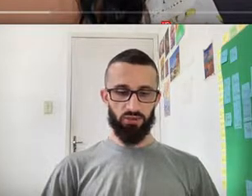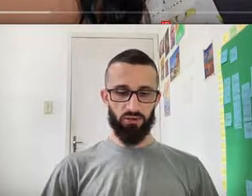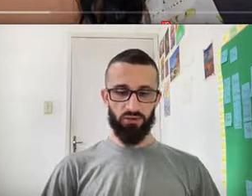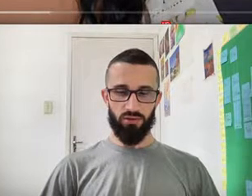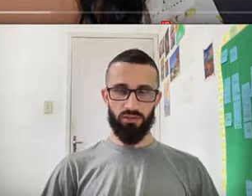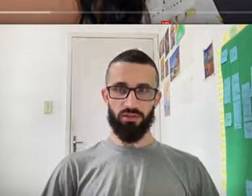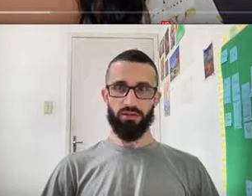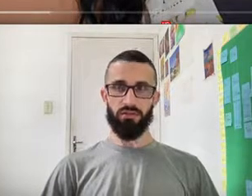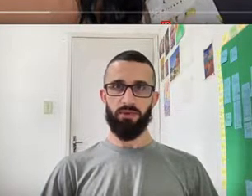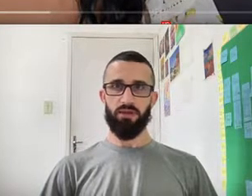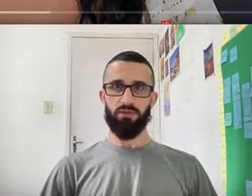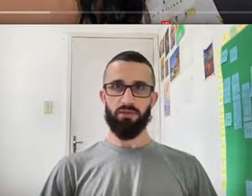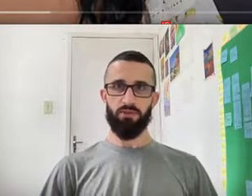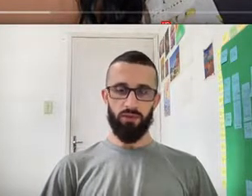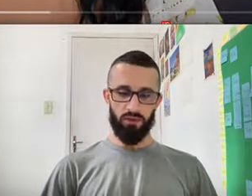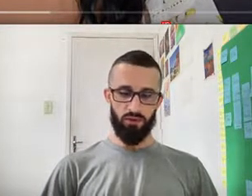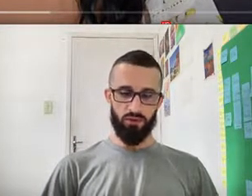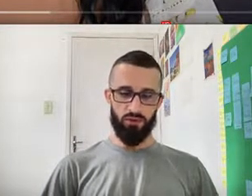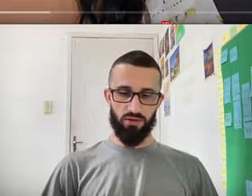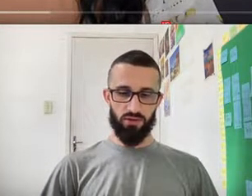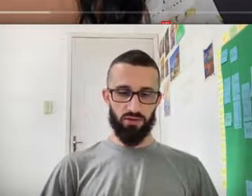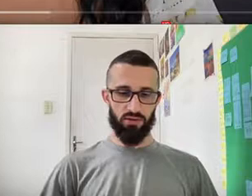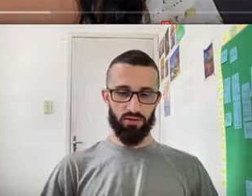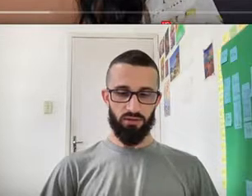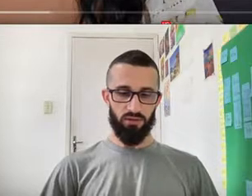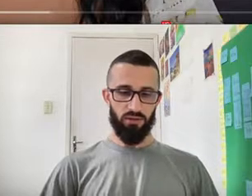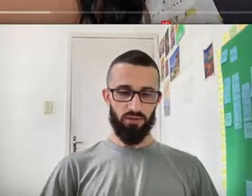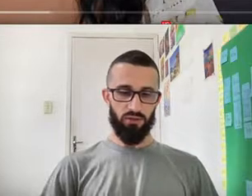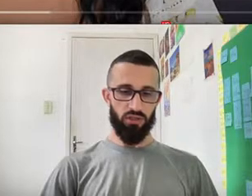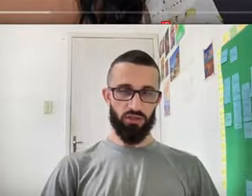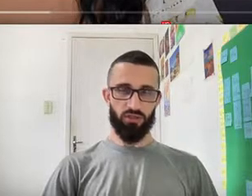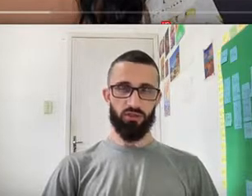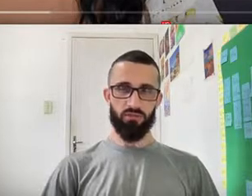Notificações Gente